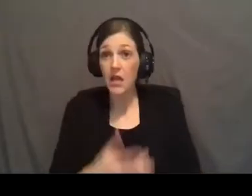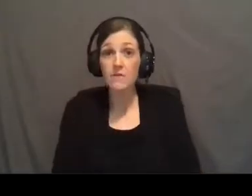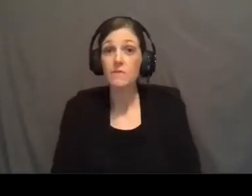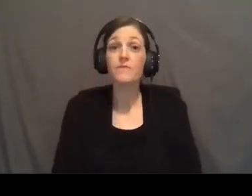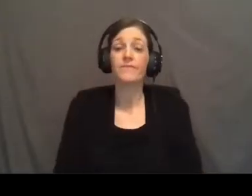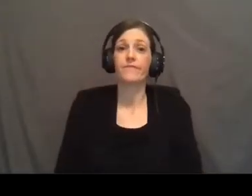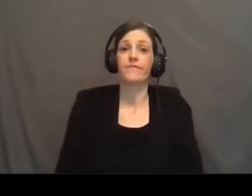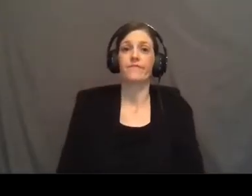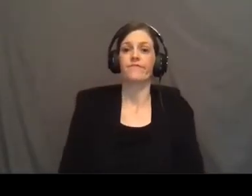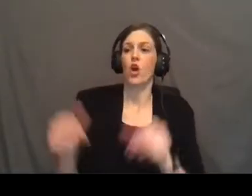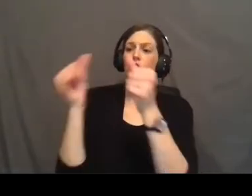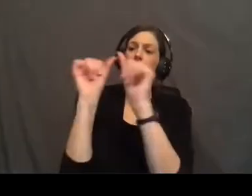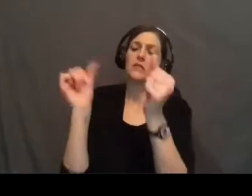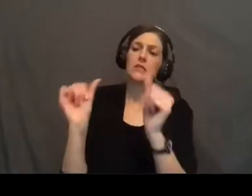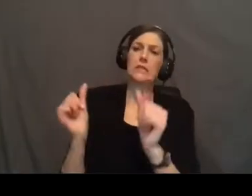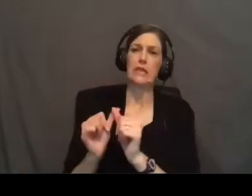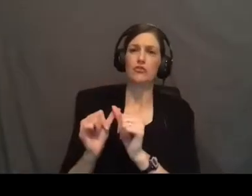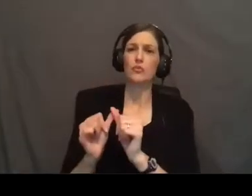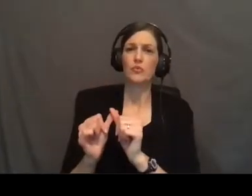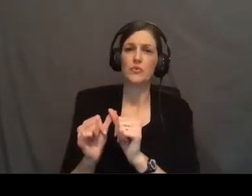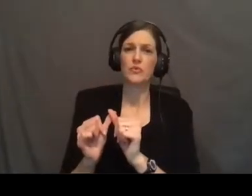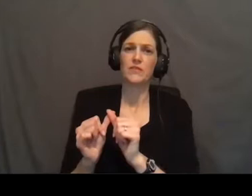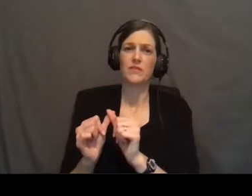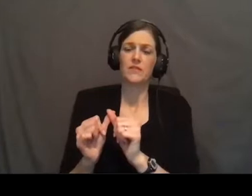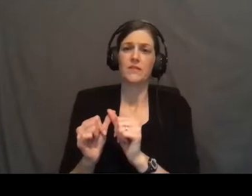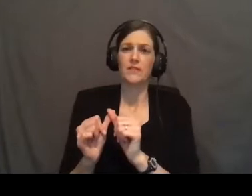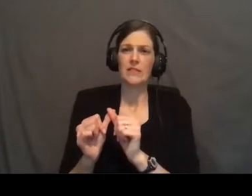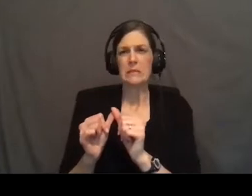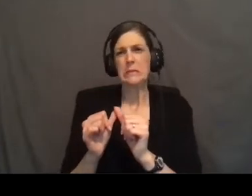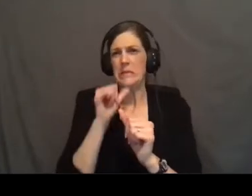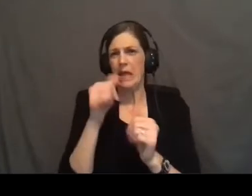Our statues do a great disservice because we think Jesus looks like Fabio.